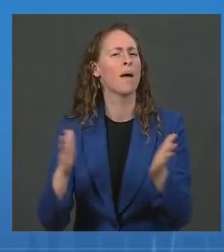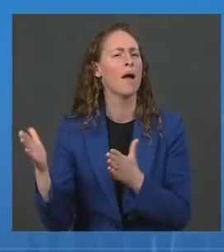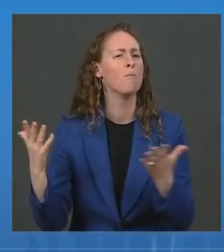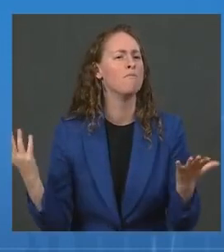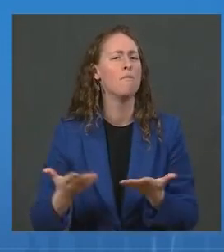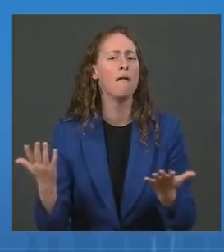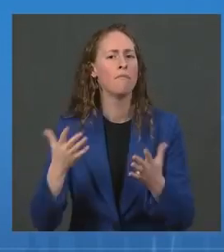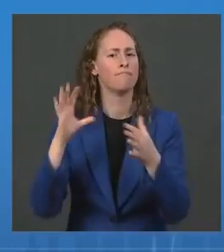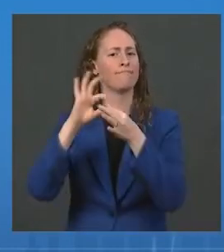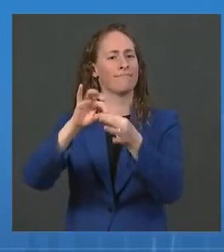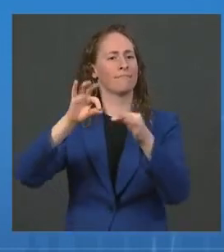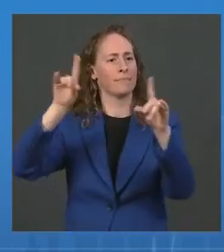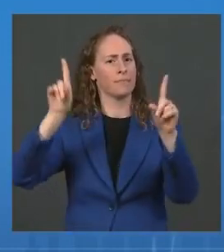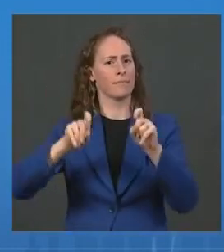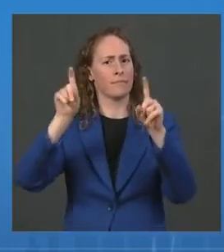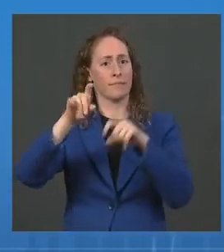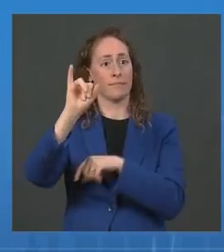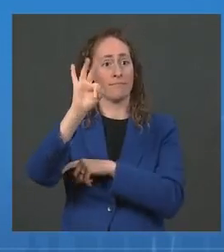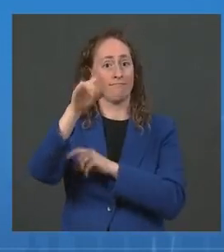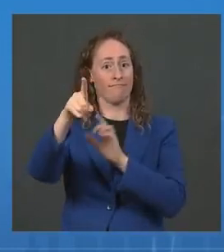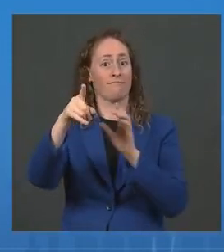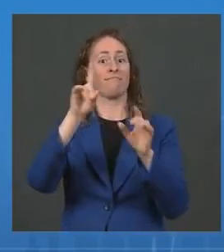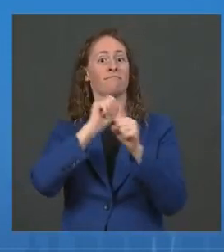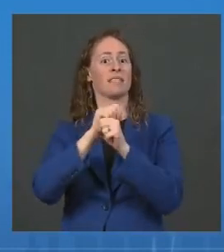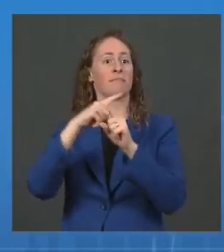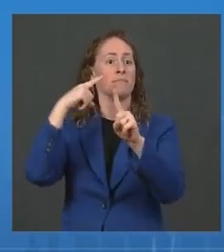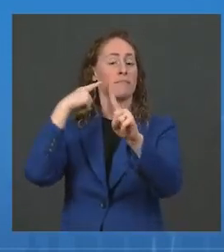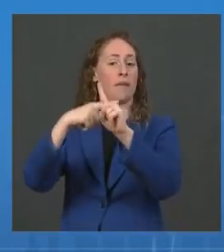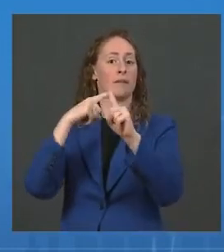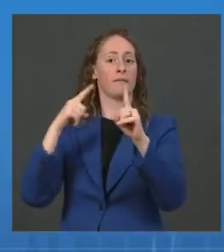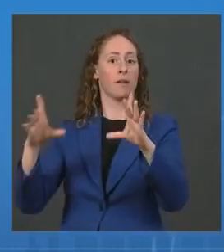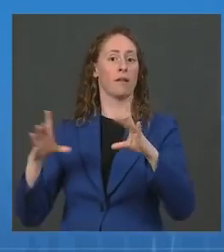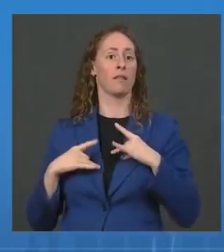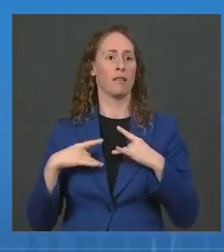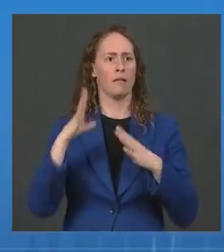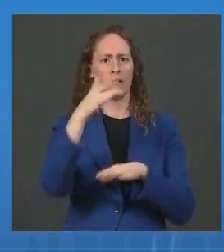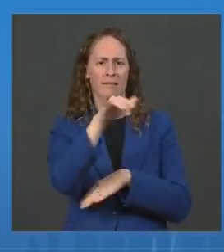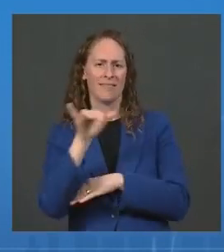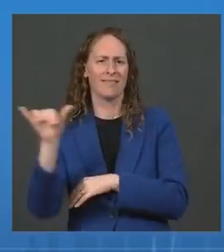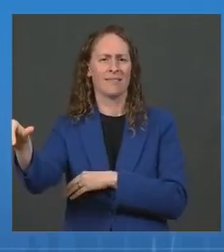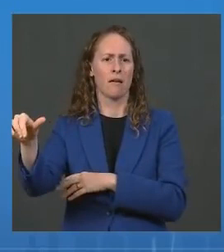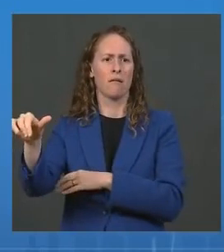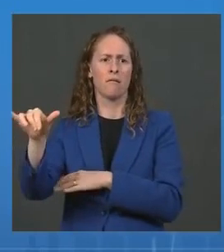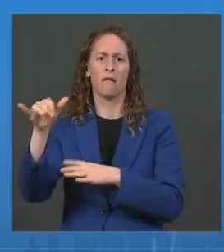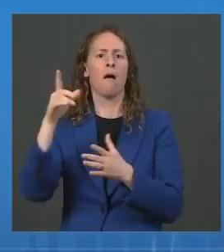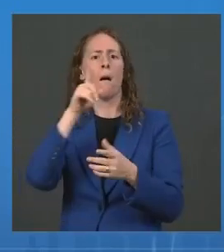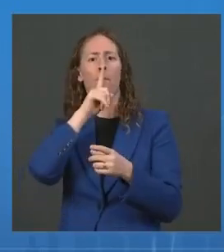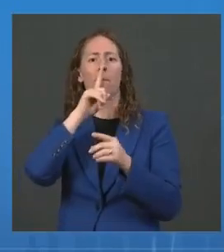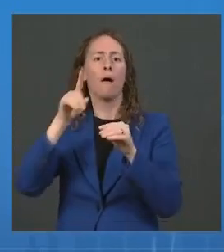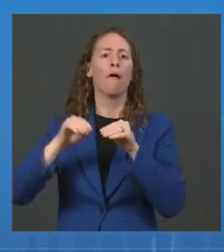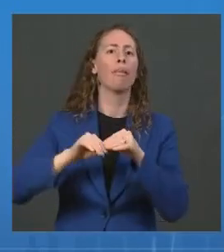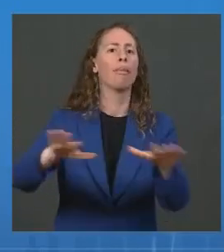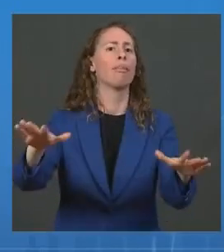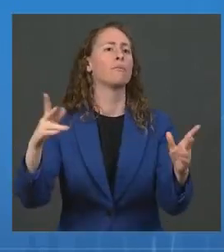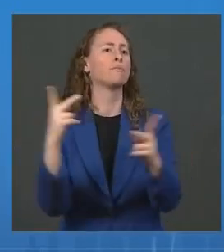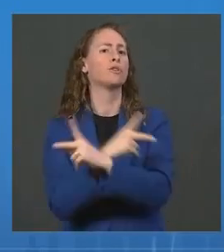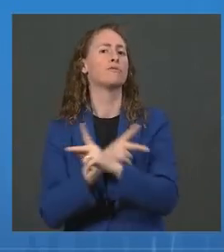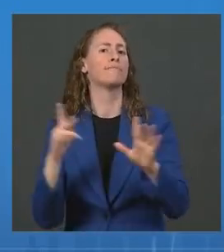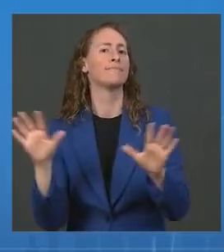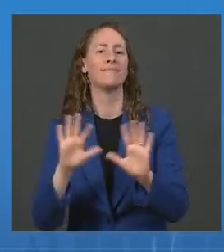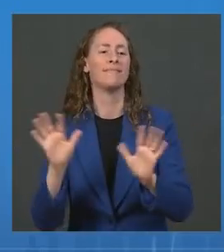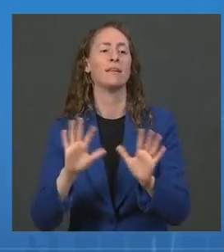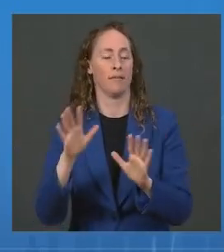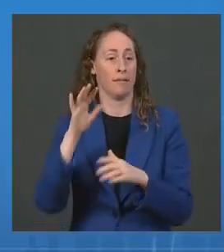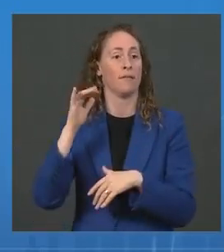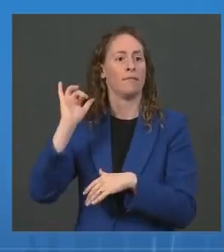outbreaks. That's why, as we accelerate the pace of vaccination, the President's plan also ramps up the availability